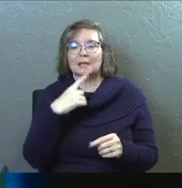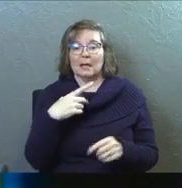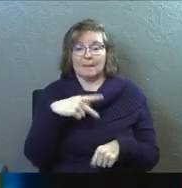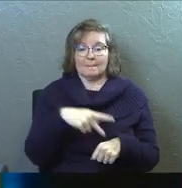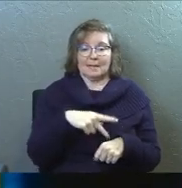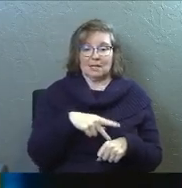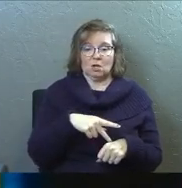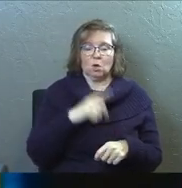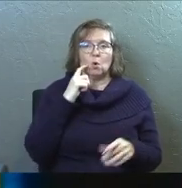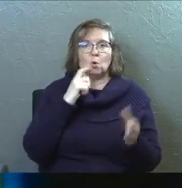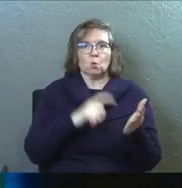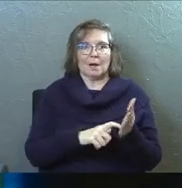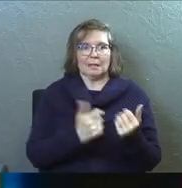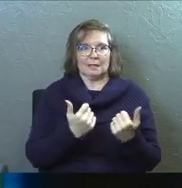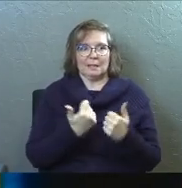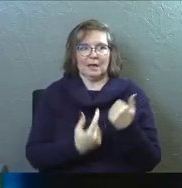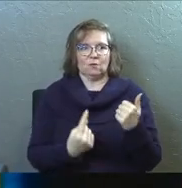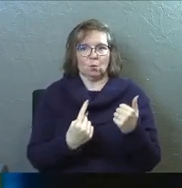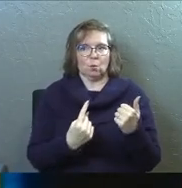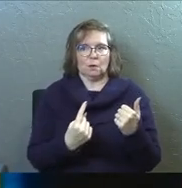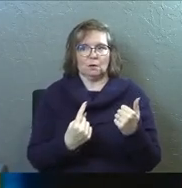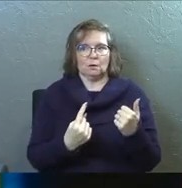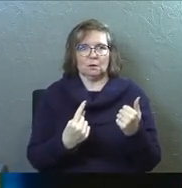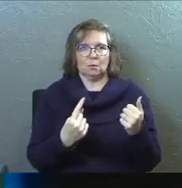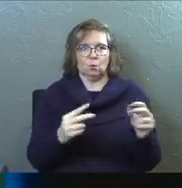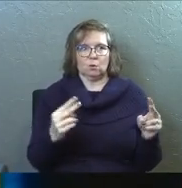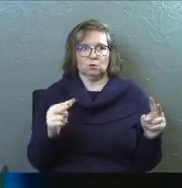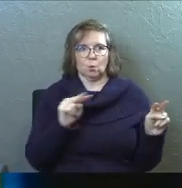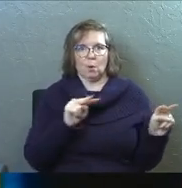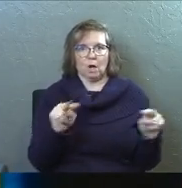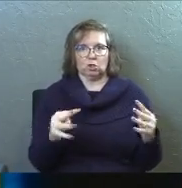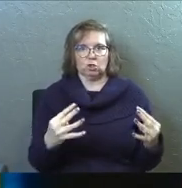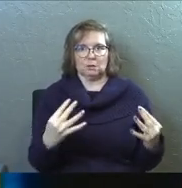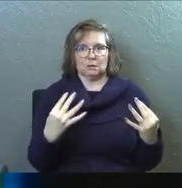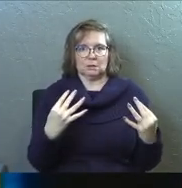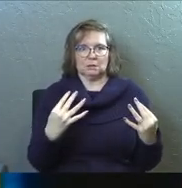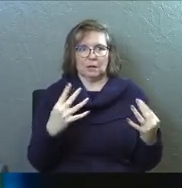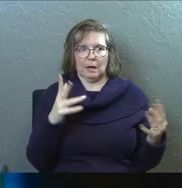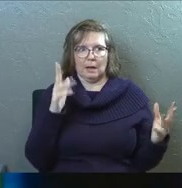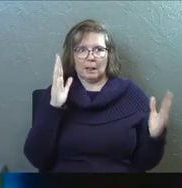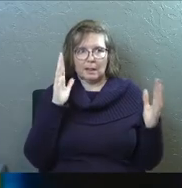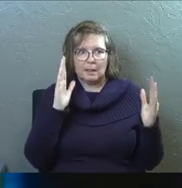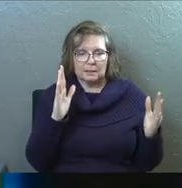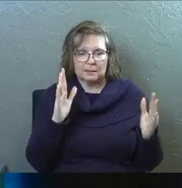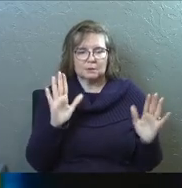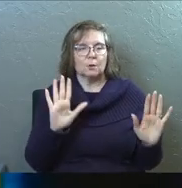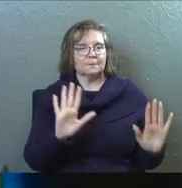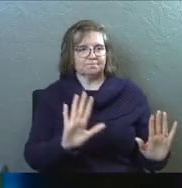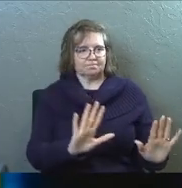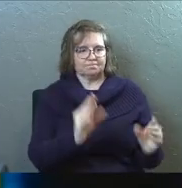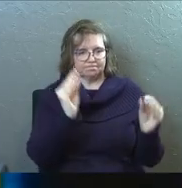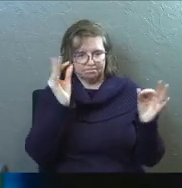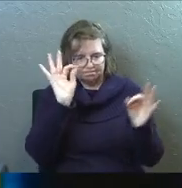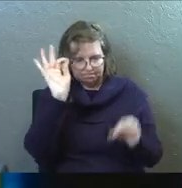Peter sort of recognizing that everybody was looking, everybody was watching, everybody was listening. He stepped in and he gave the sermon that we read